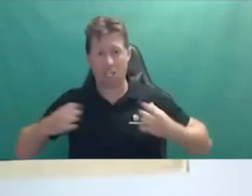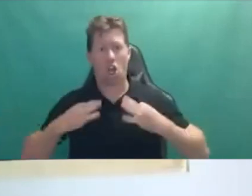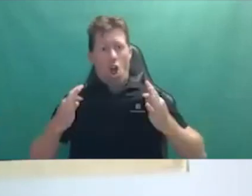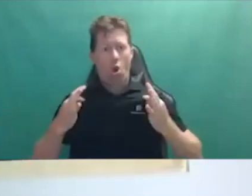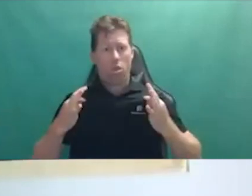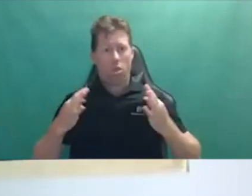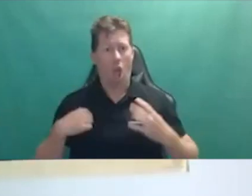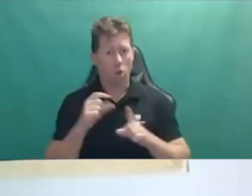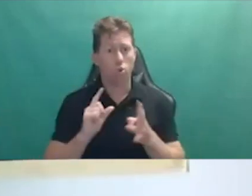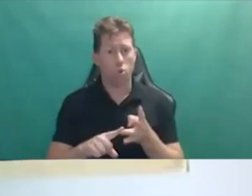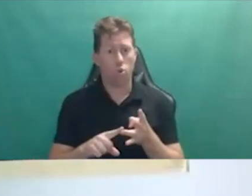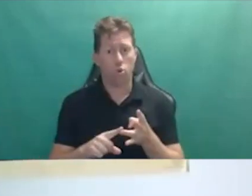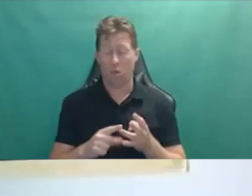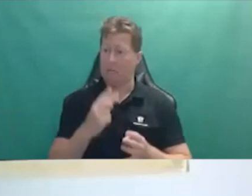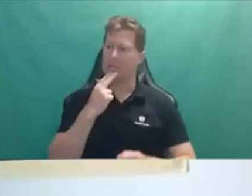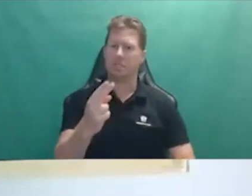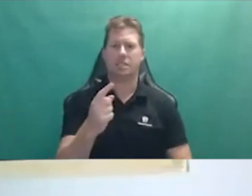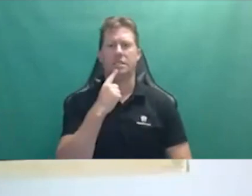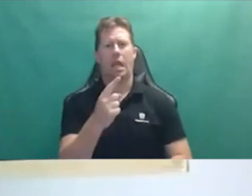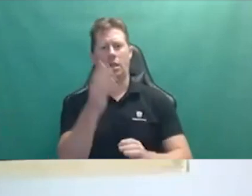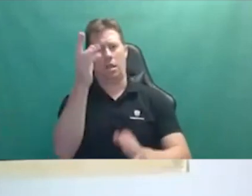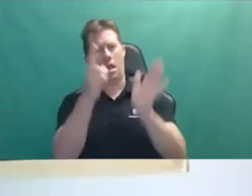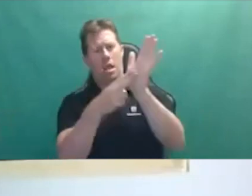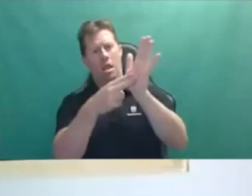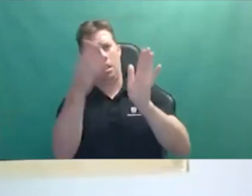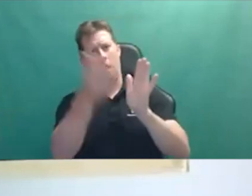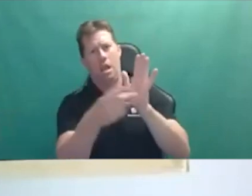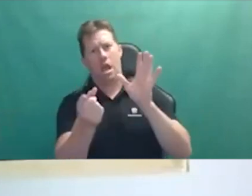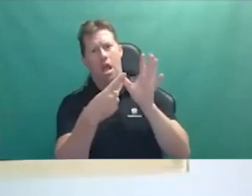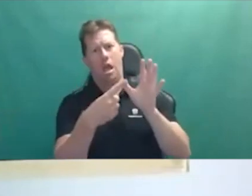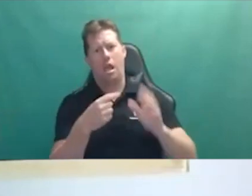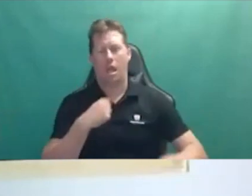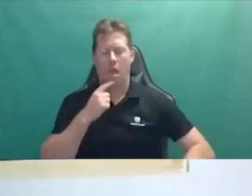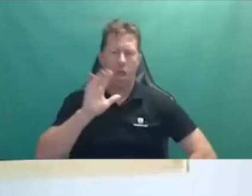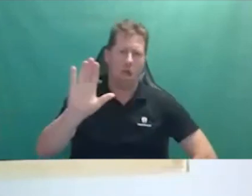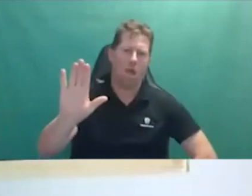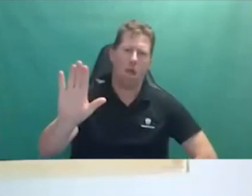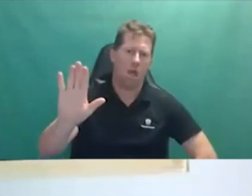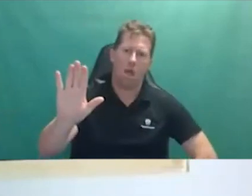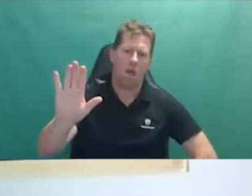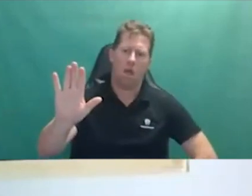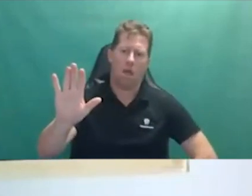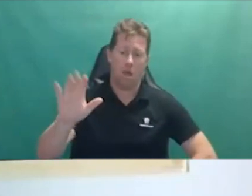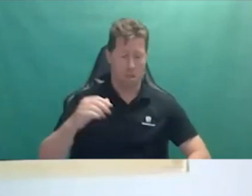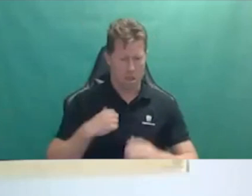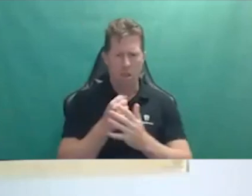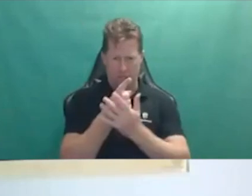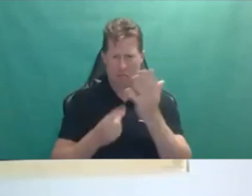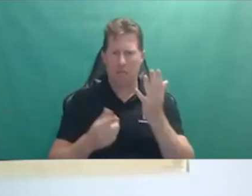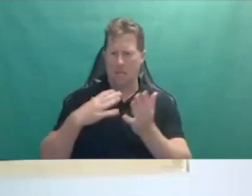And to be told that that's not an applicable part of your disability that you need support for